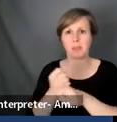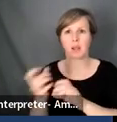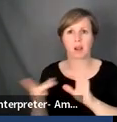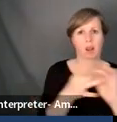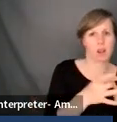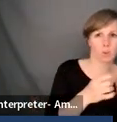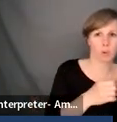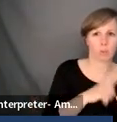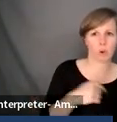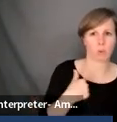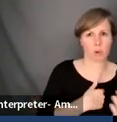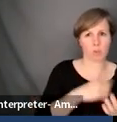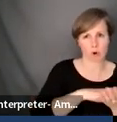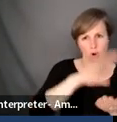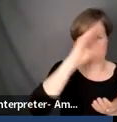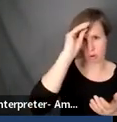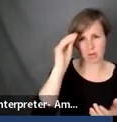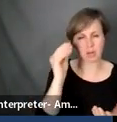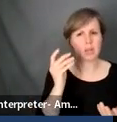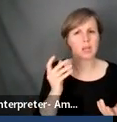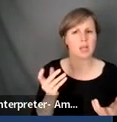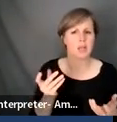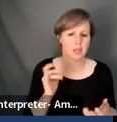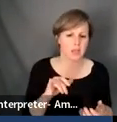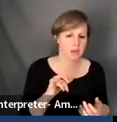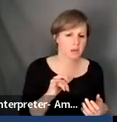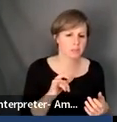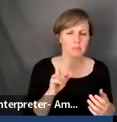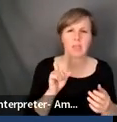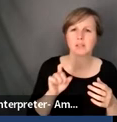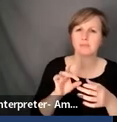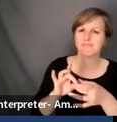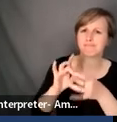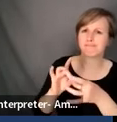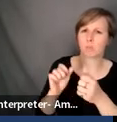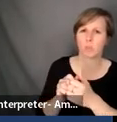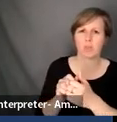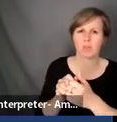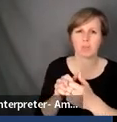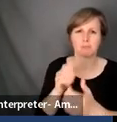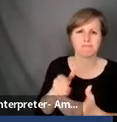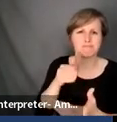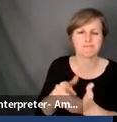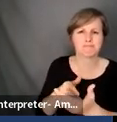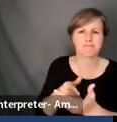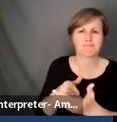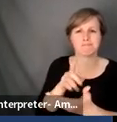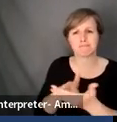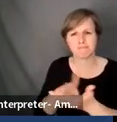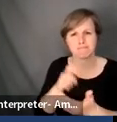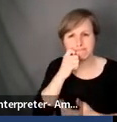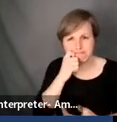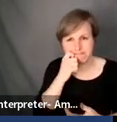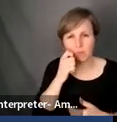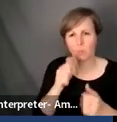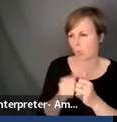we were learning that it was, um, uh, that it was, uh, it had to do with racism in one of the Spanish-speaking countries. So it,